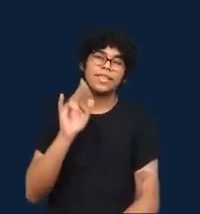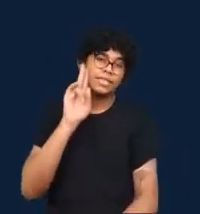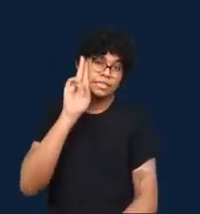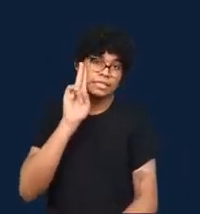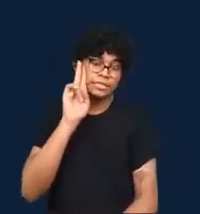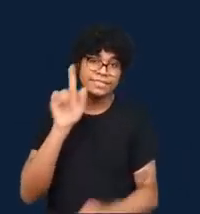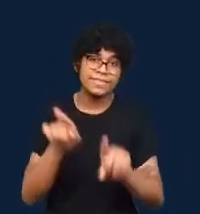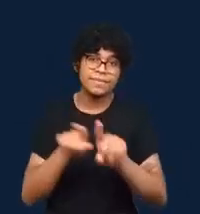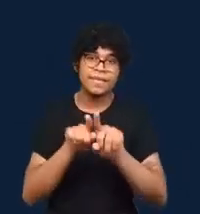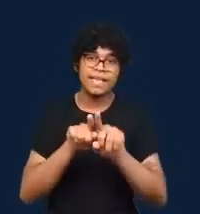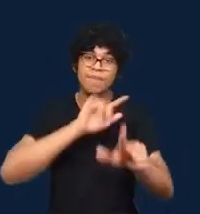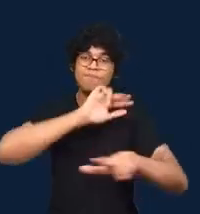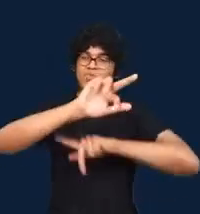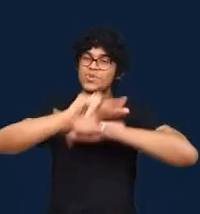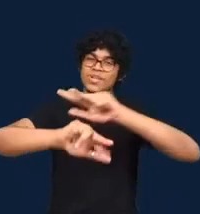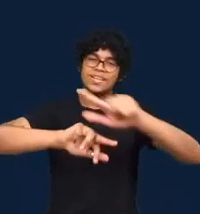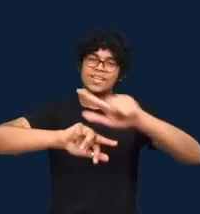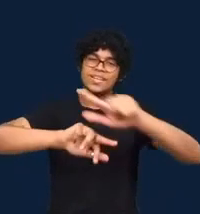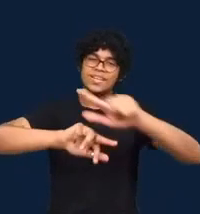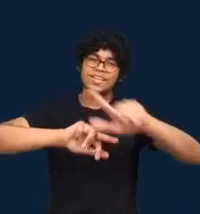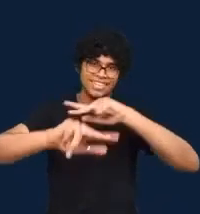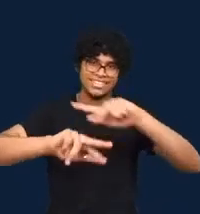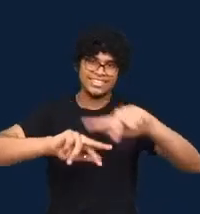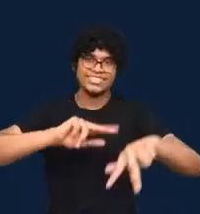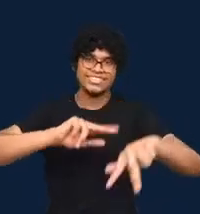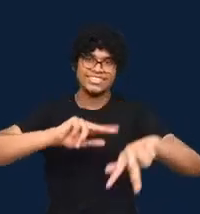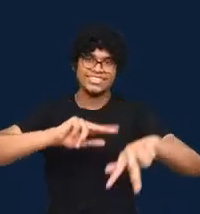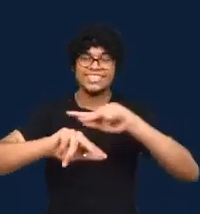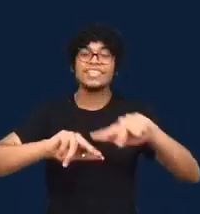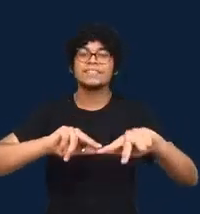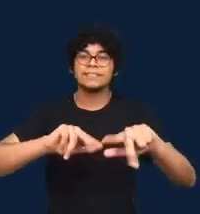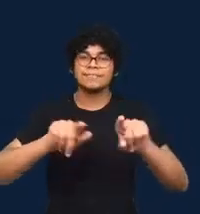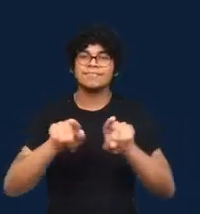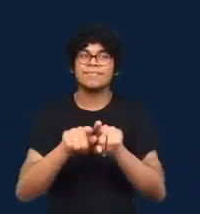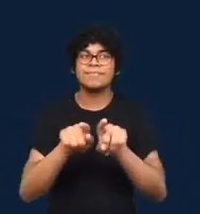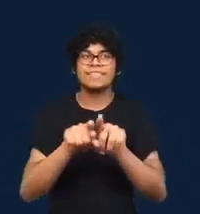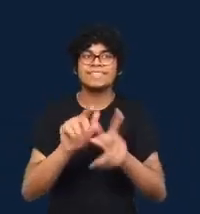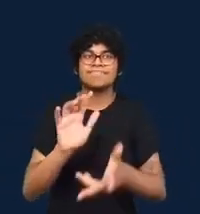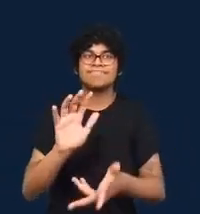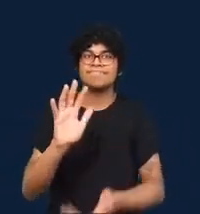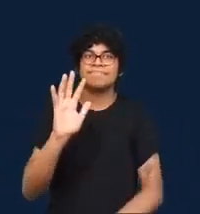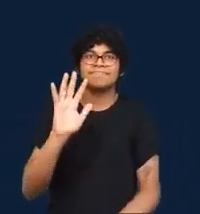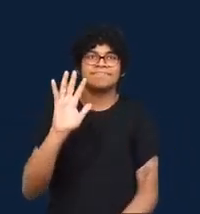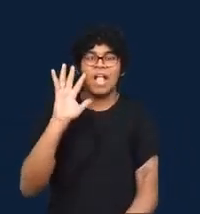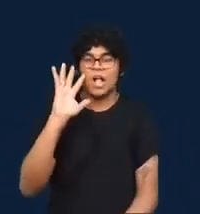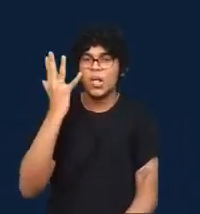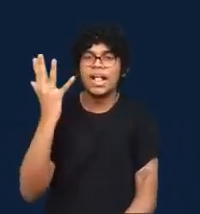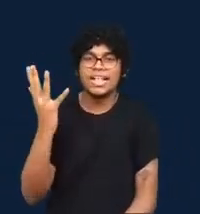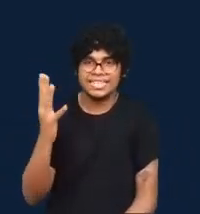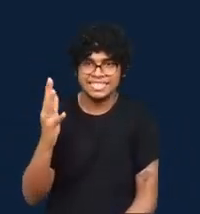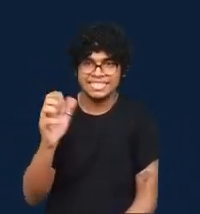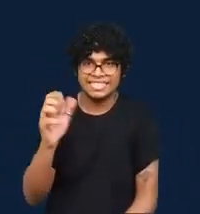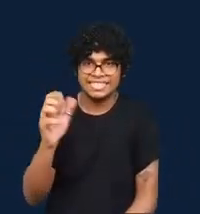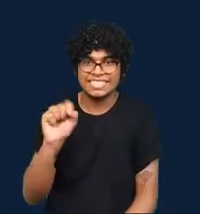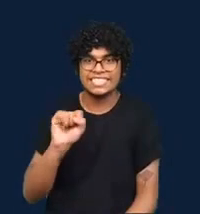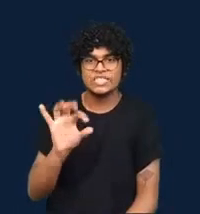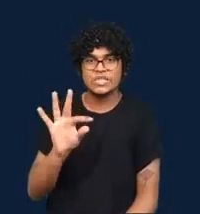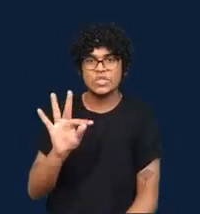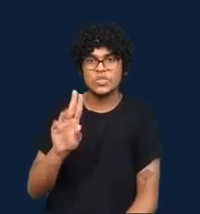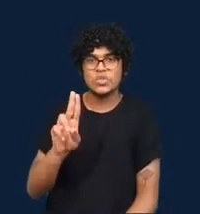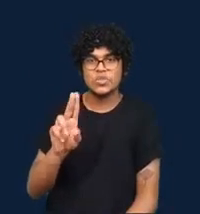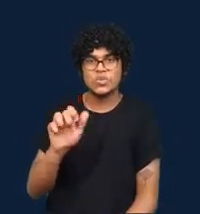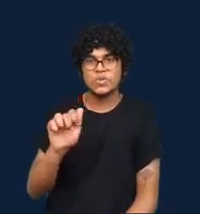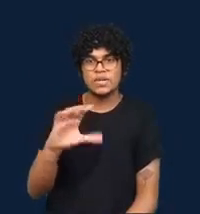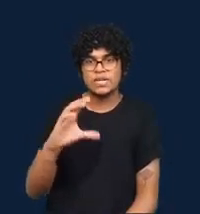and situatedness. Catherine So what does this mean? Catherine It means that they value a multiplicity of